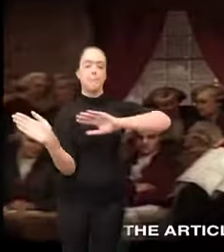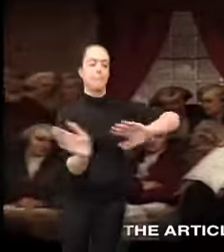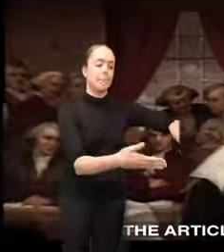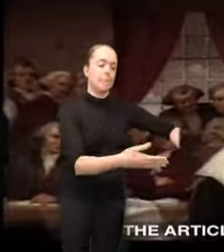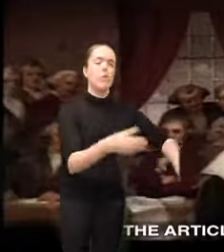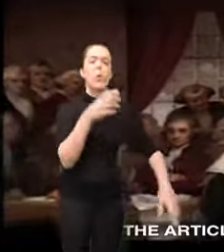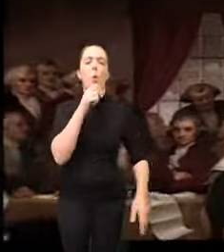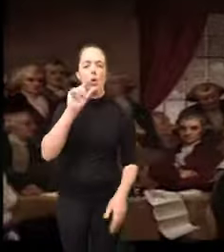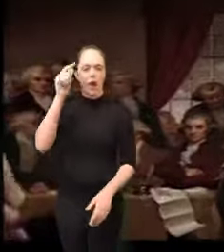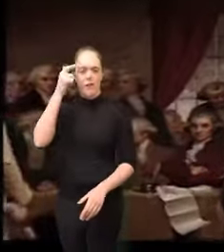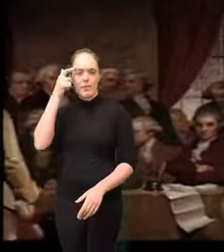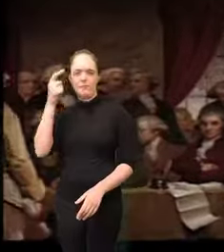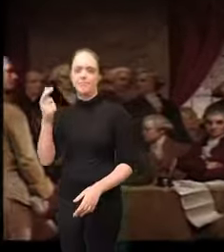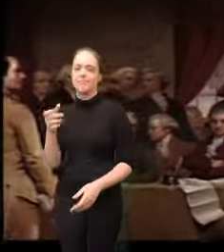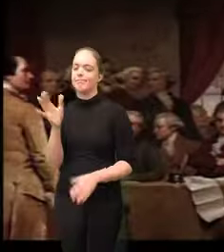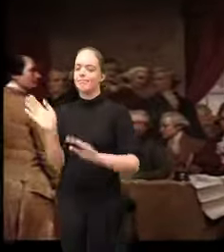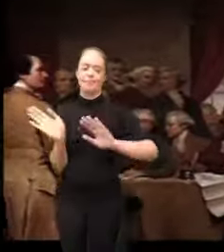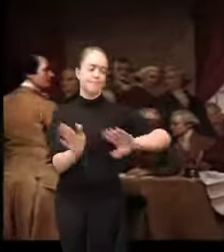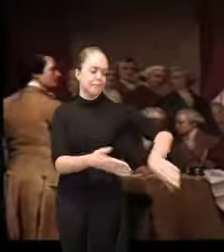Confederation